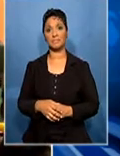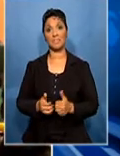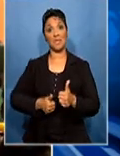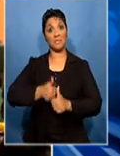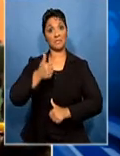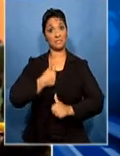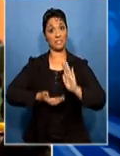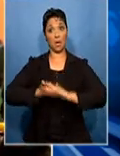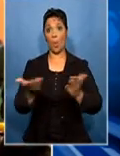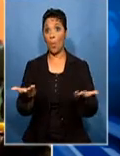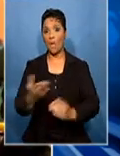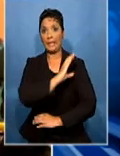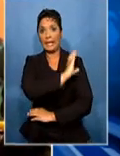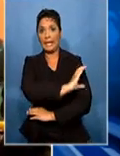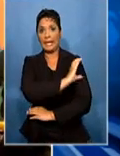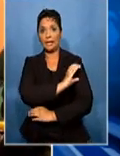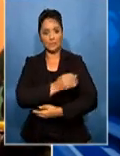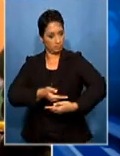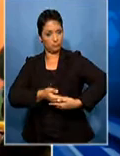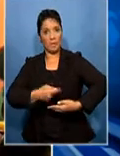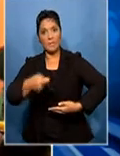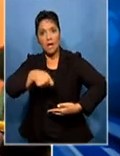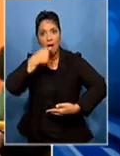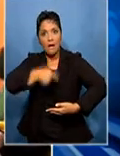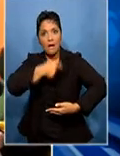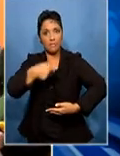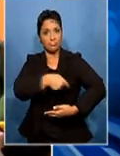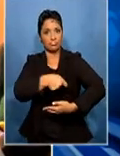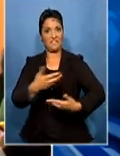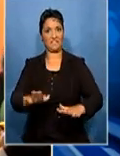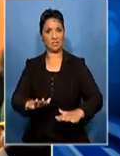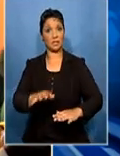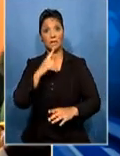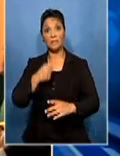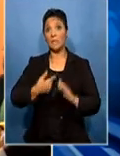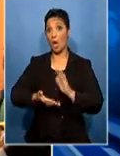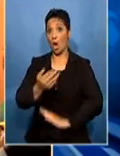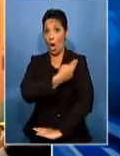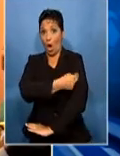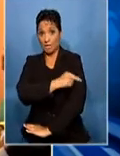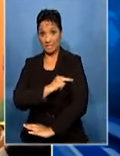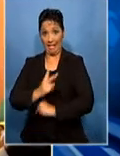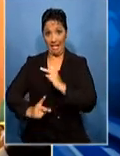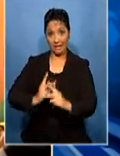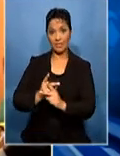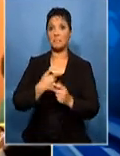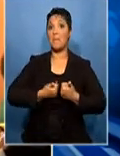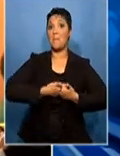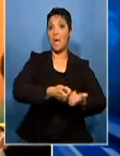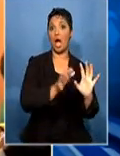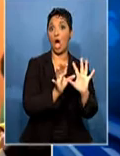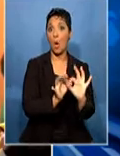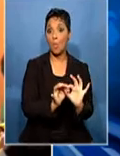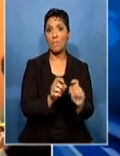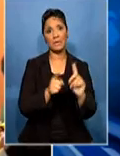I first went to the clinic where they gave me medicine but it didn't work so I came to the hospital. After they gave me medicine I went home